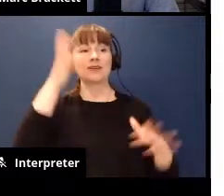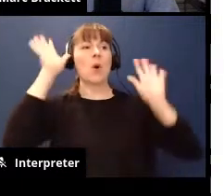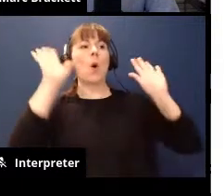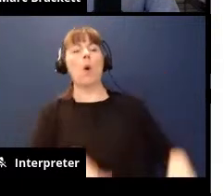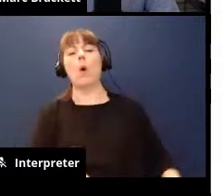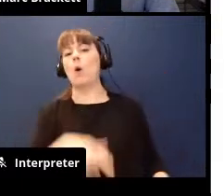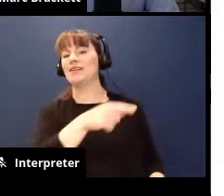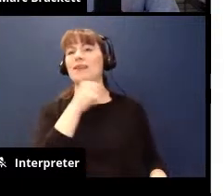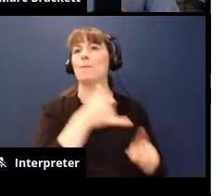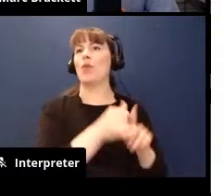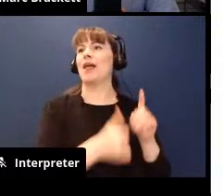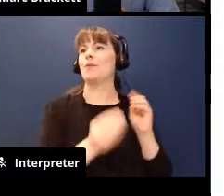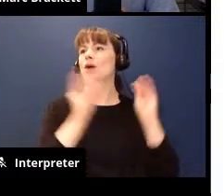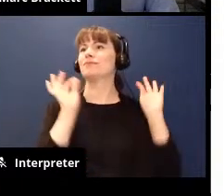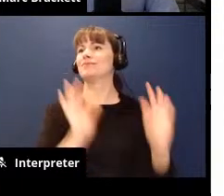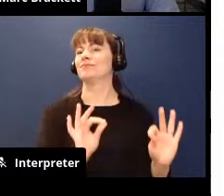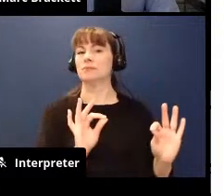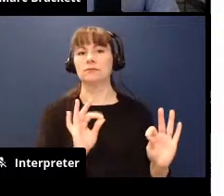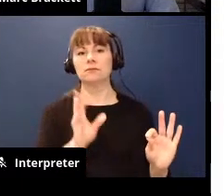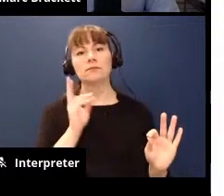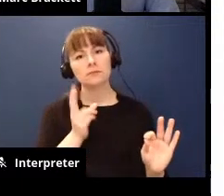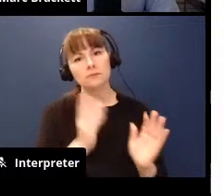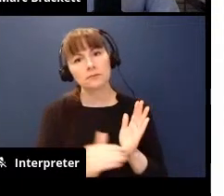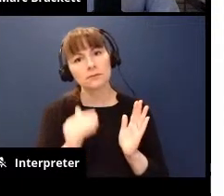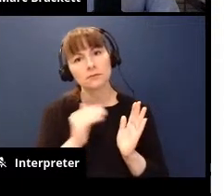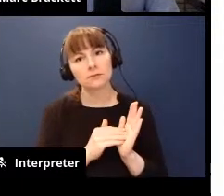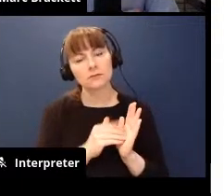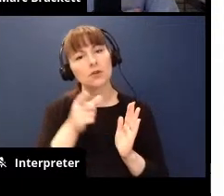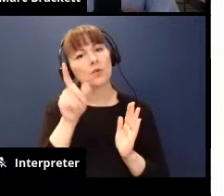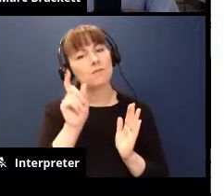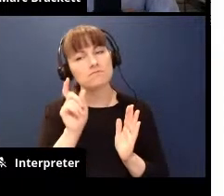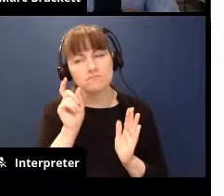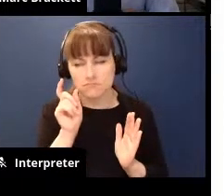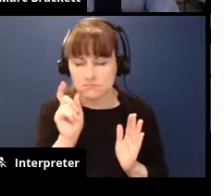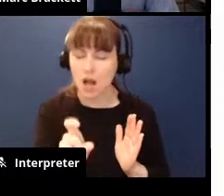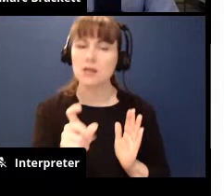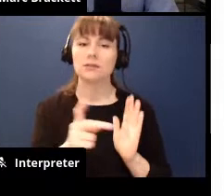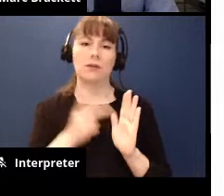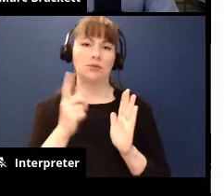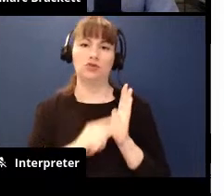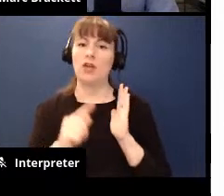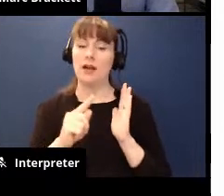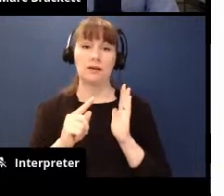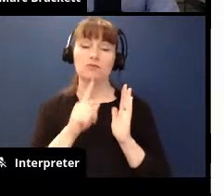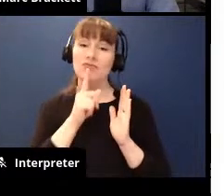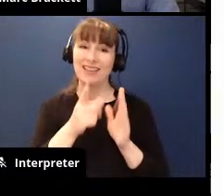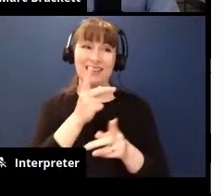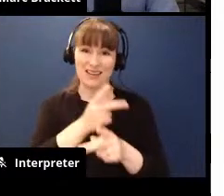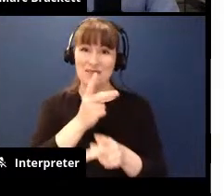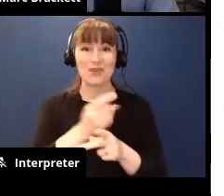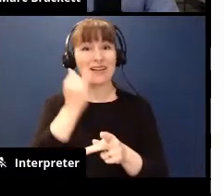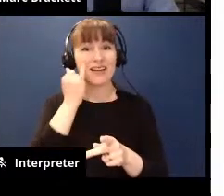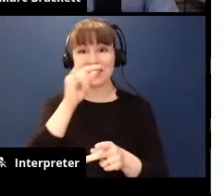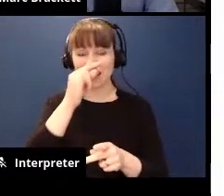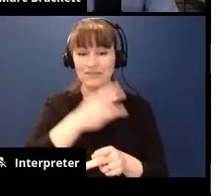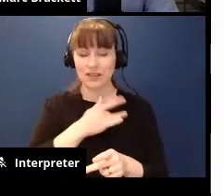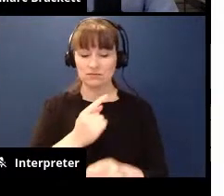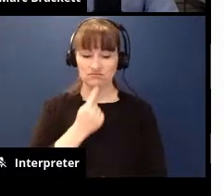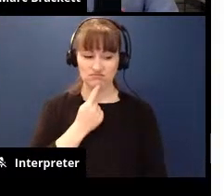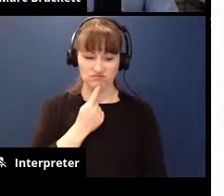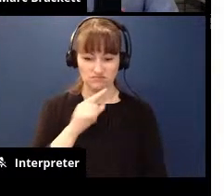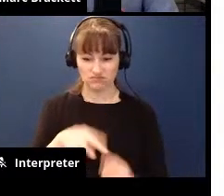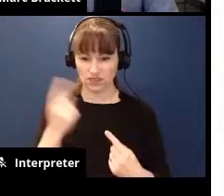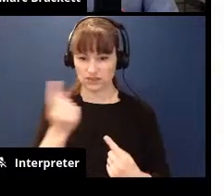history repeats itself you know so you just have to be really careful like if your kid is feeling disappointment about